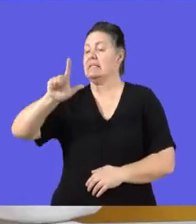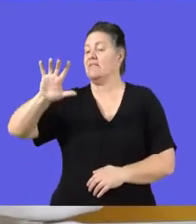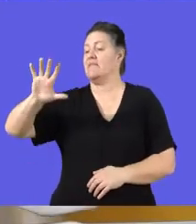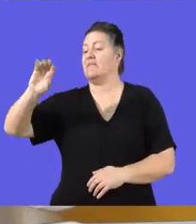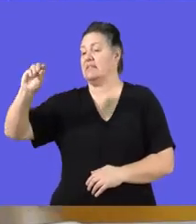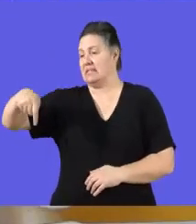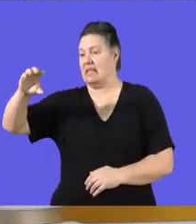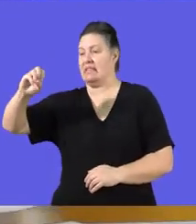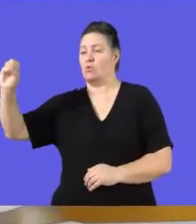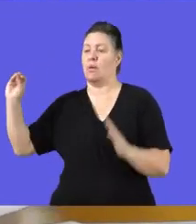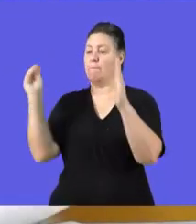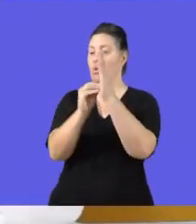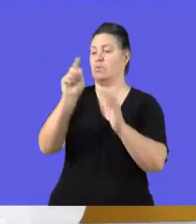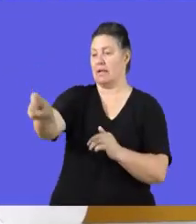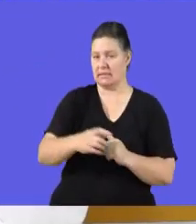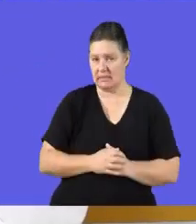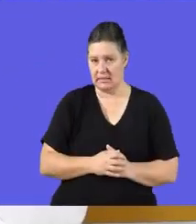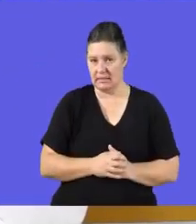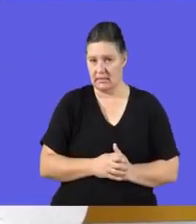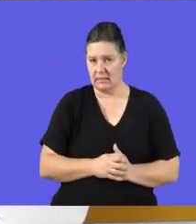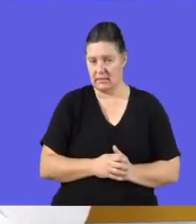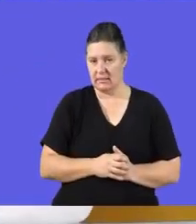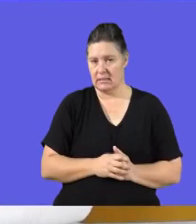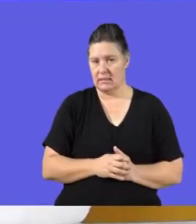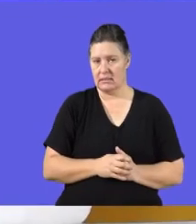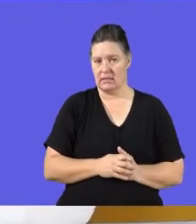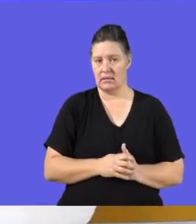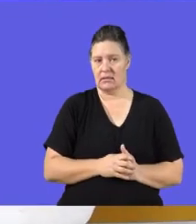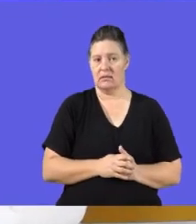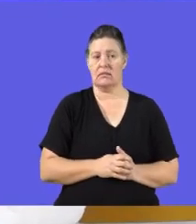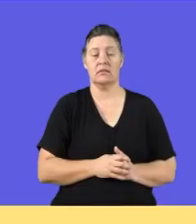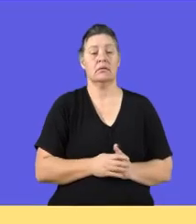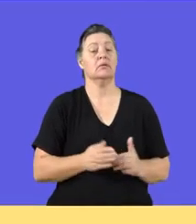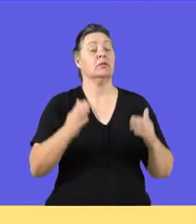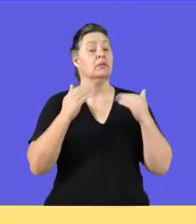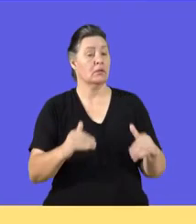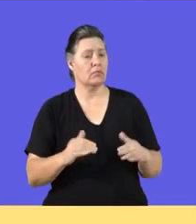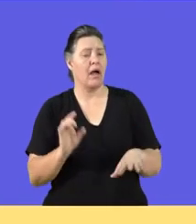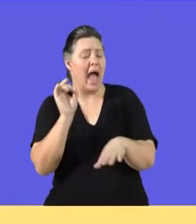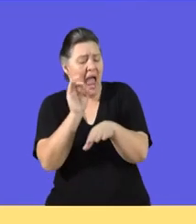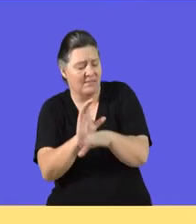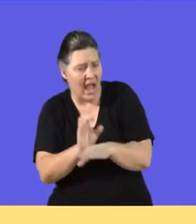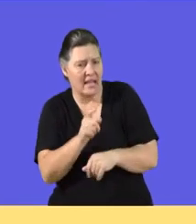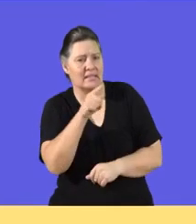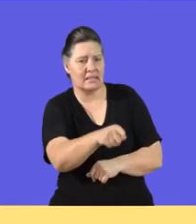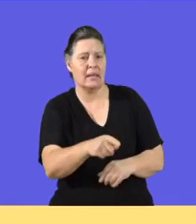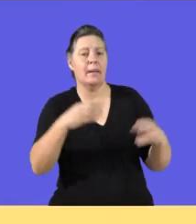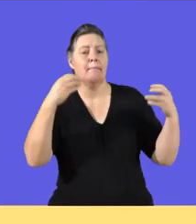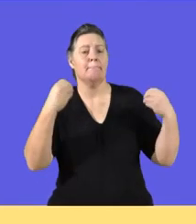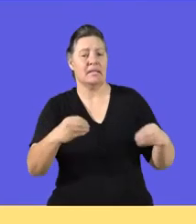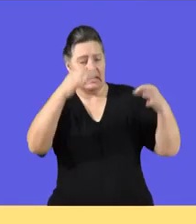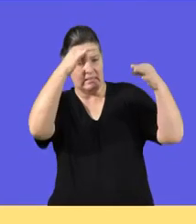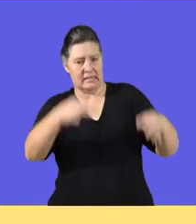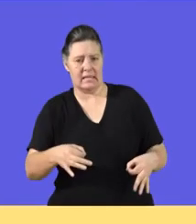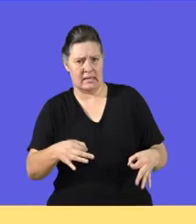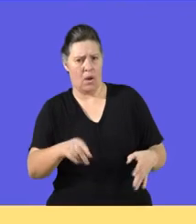,000 in the books of the business. Okay? Now, let's see the next part. Advise David